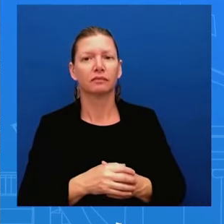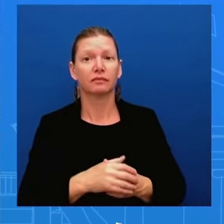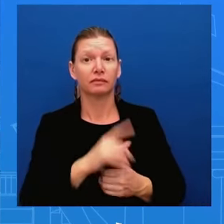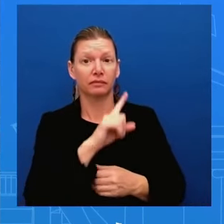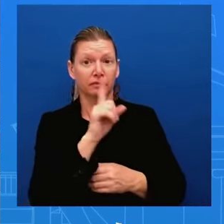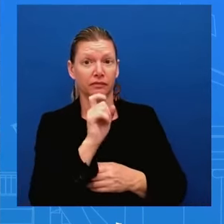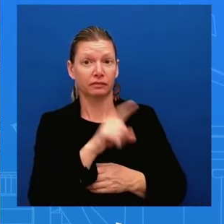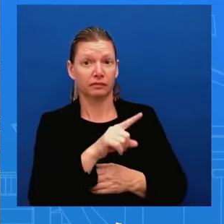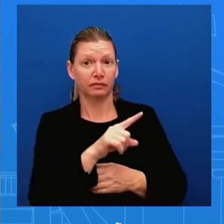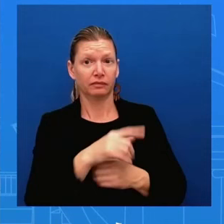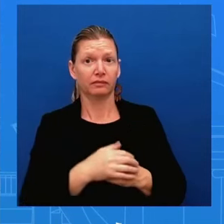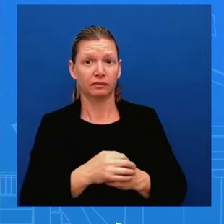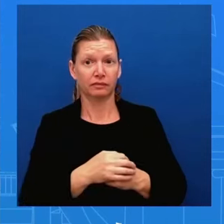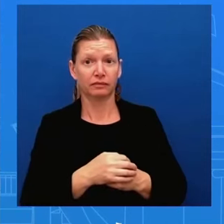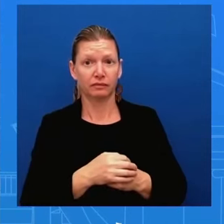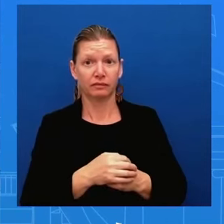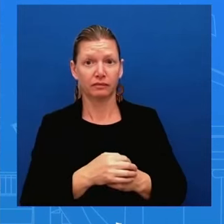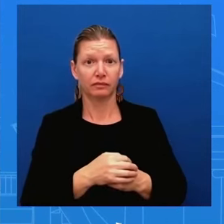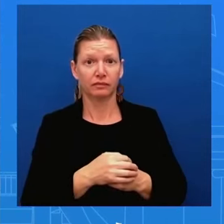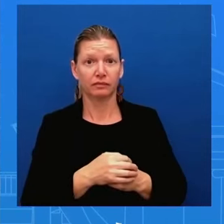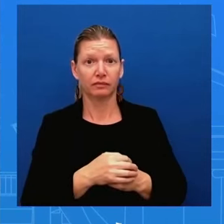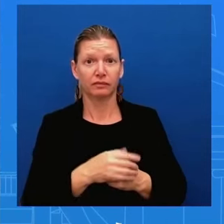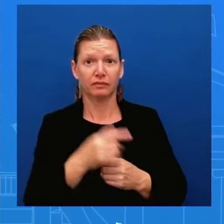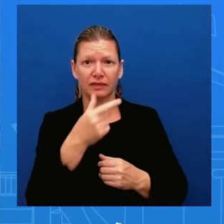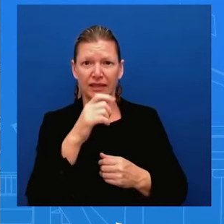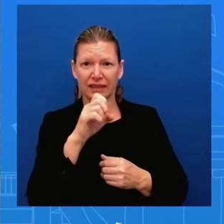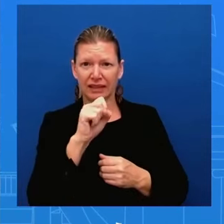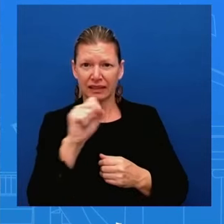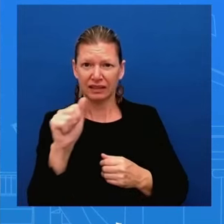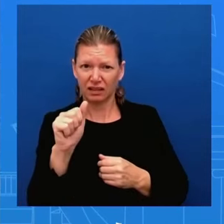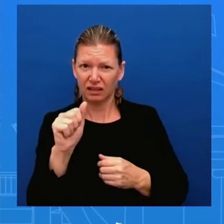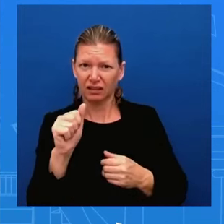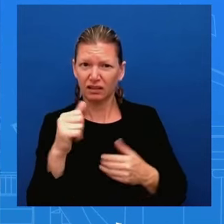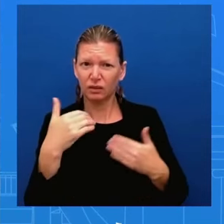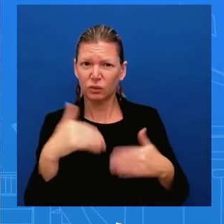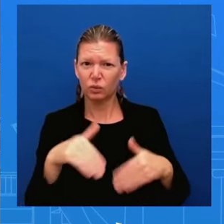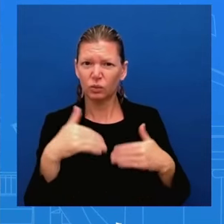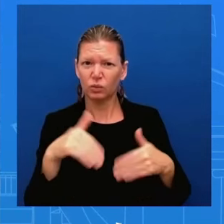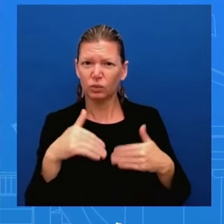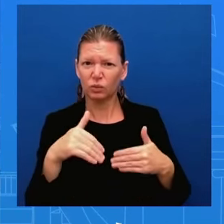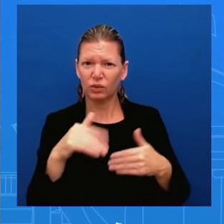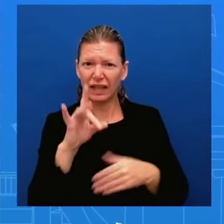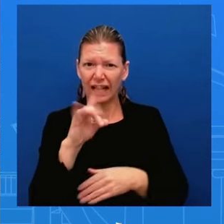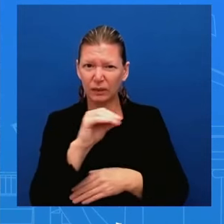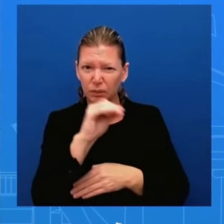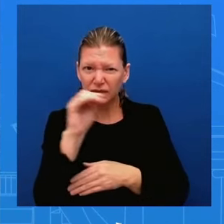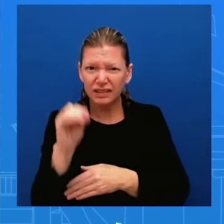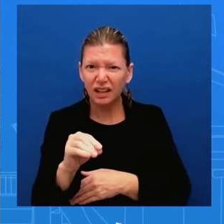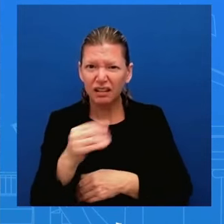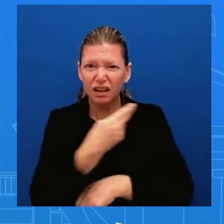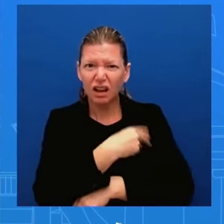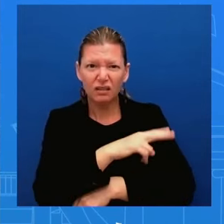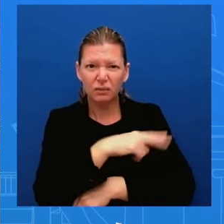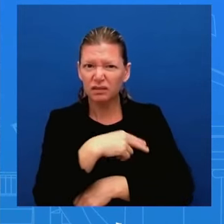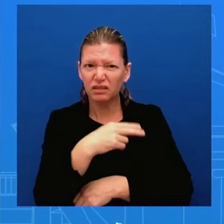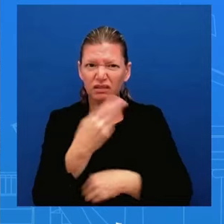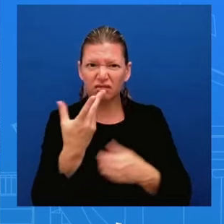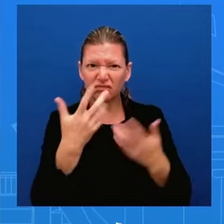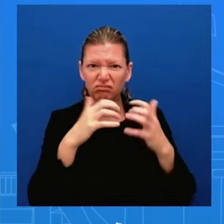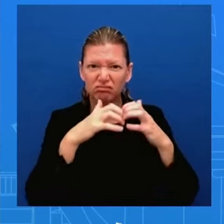most of the people have been displaced what do you think is the incentive hamas has to keep negotiating a ceasefire